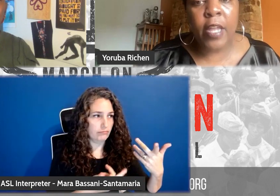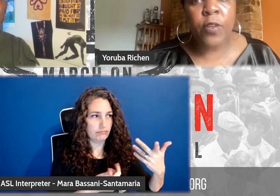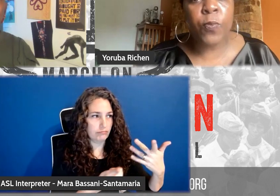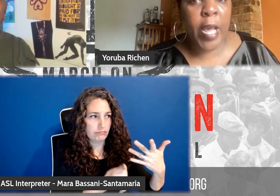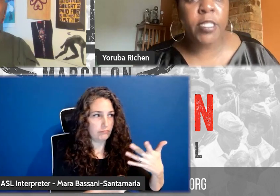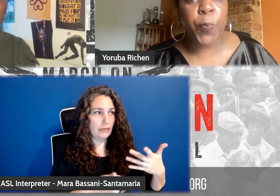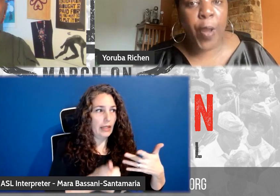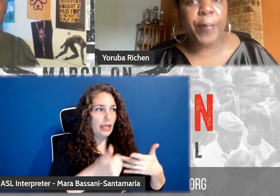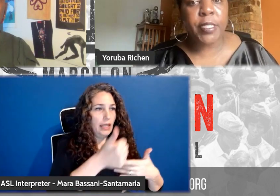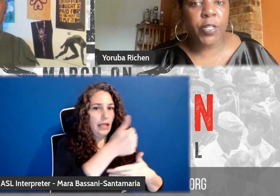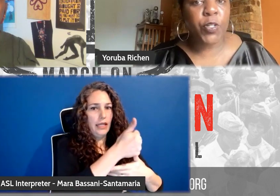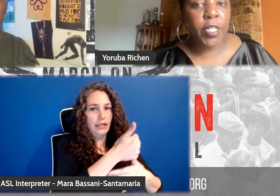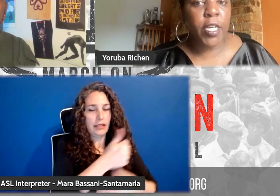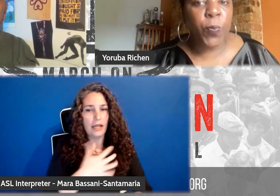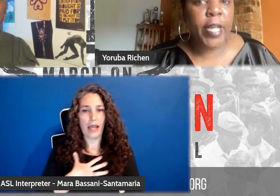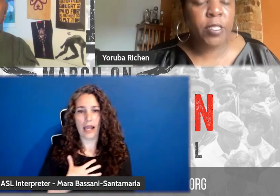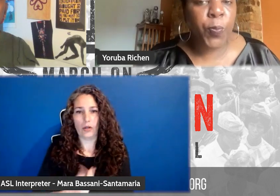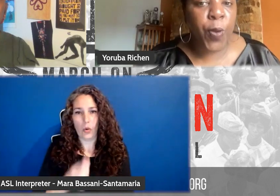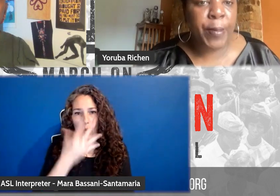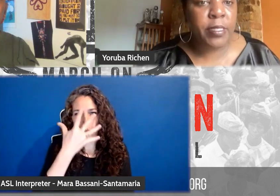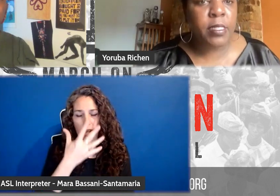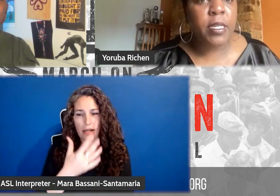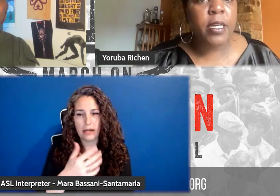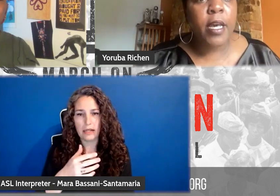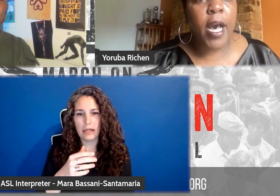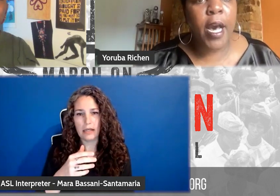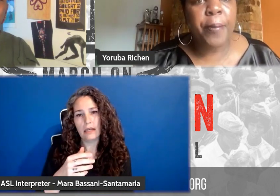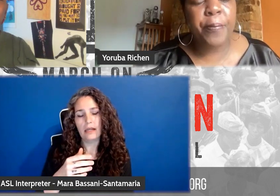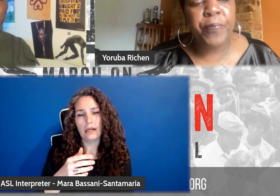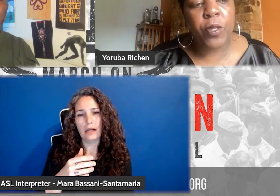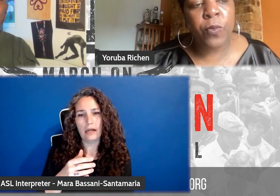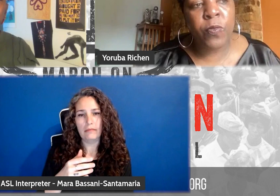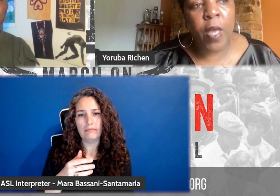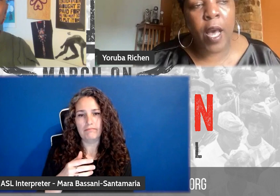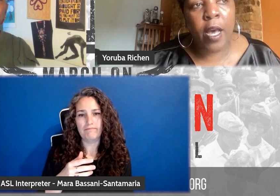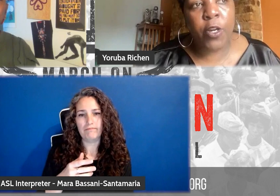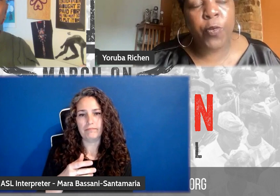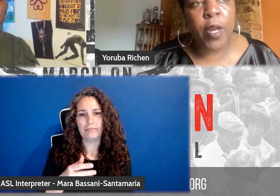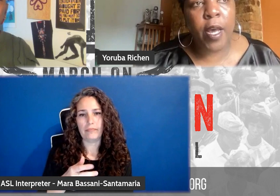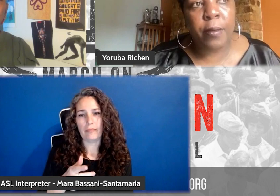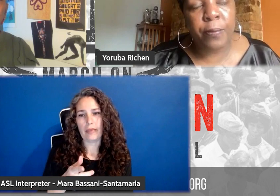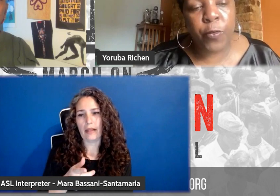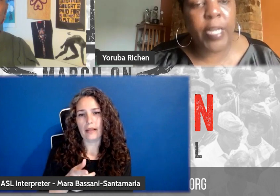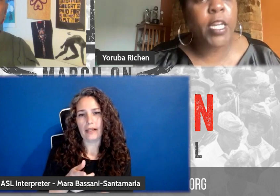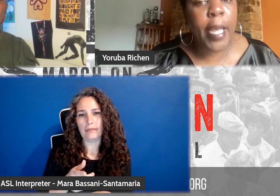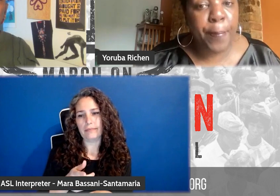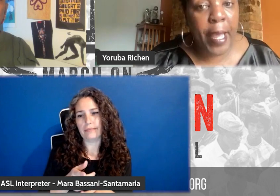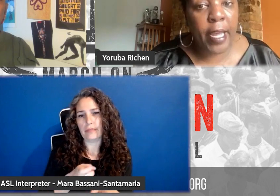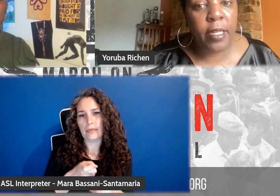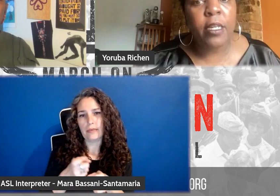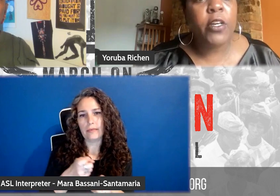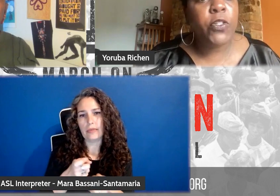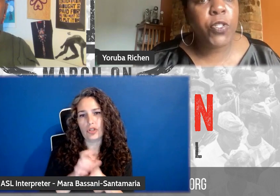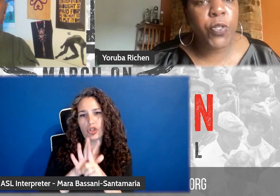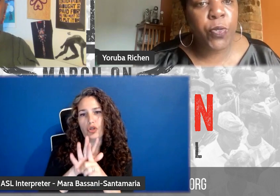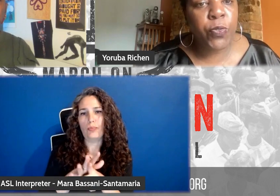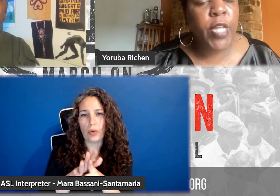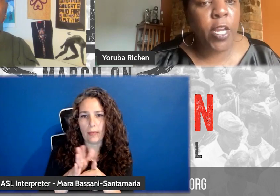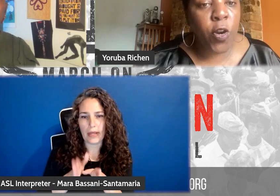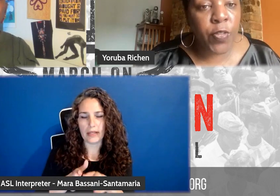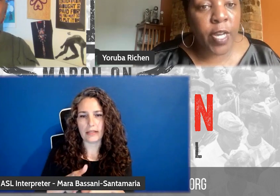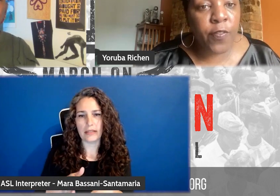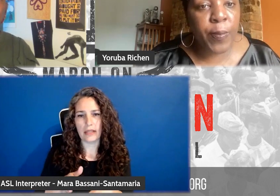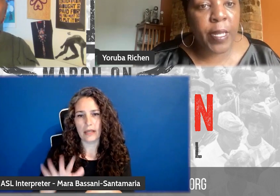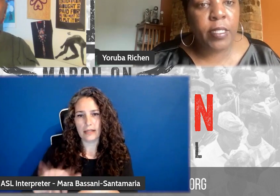and white supremacist, literally a white supremacist created a campaign to